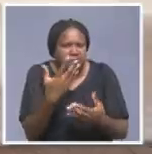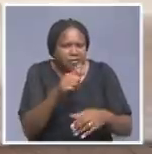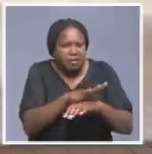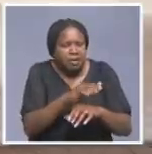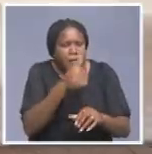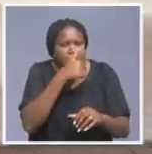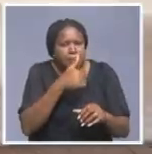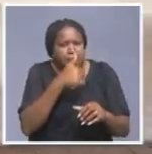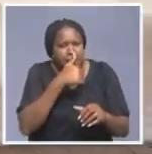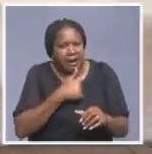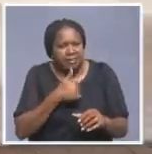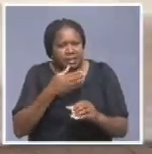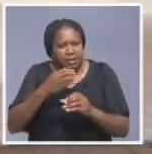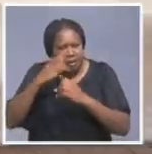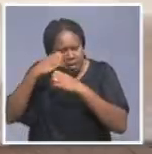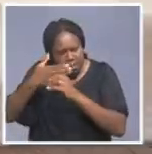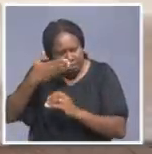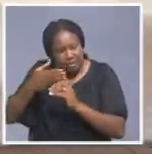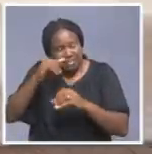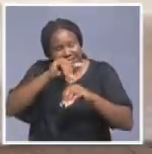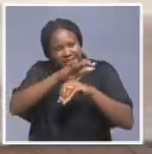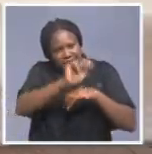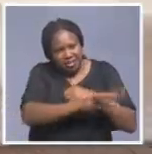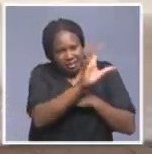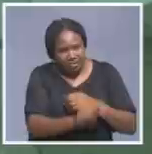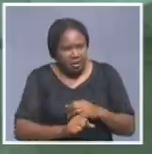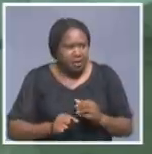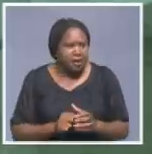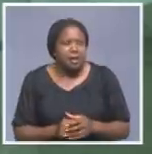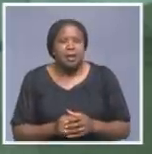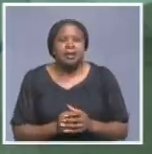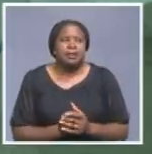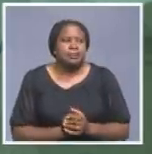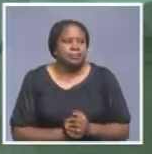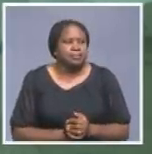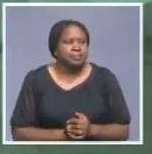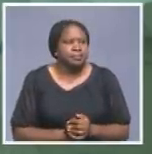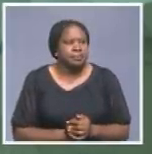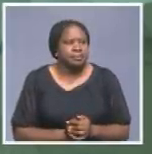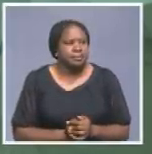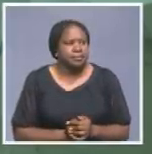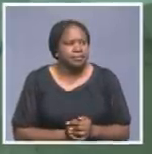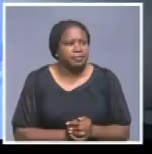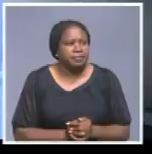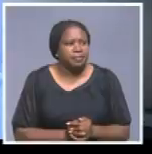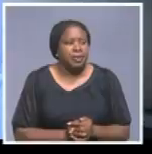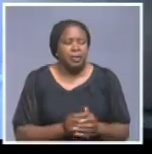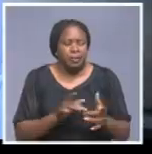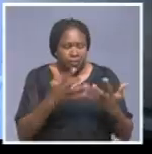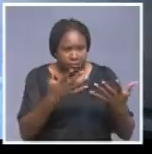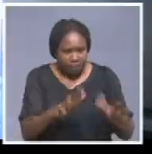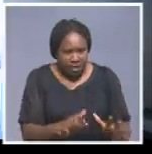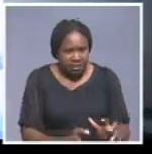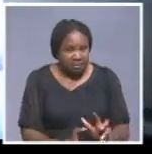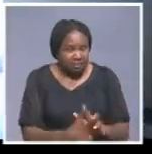and then that private laboratory sent the specimen to South Africa for testing. And the result came